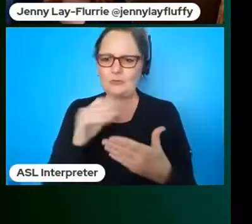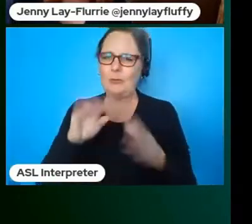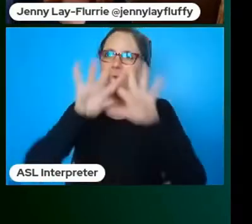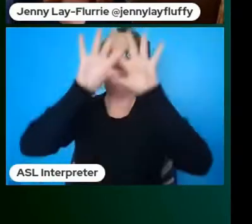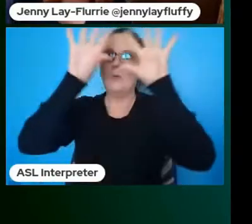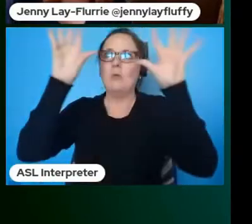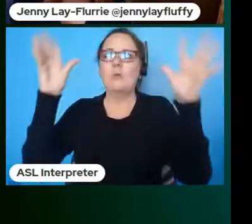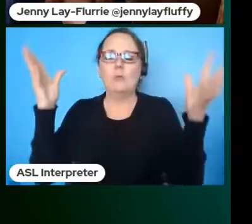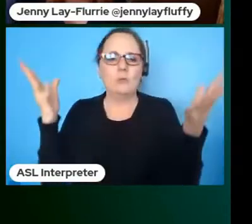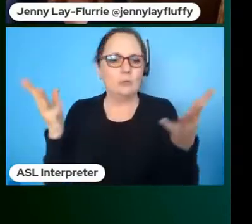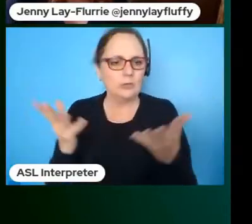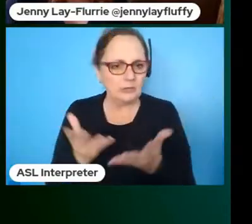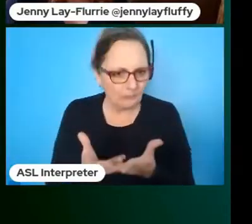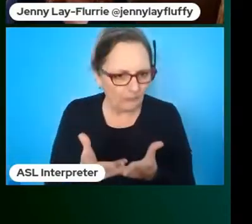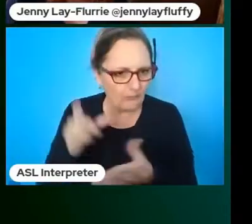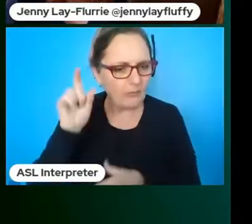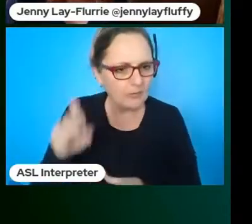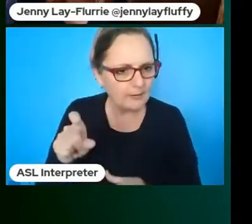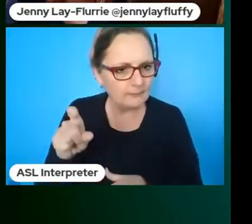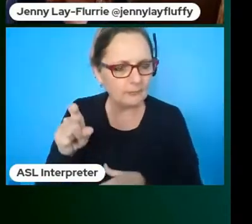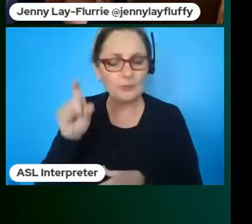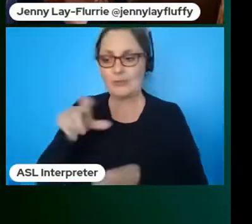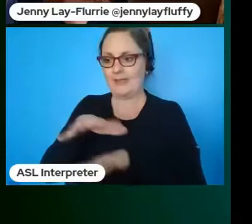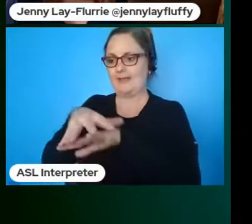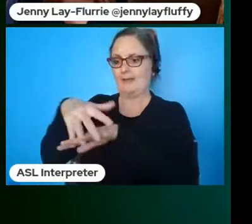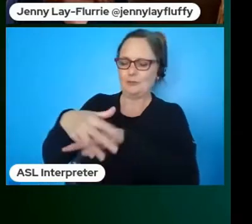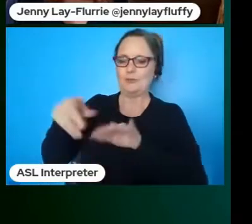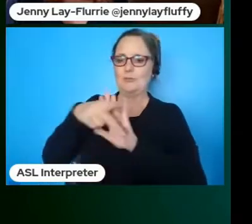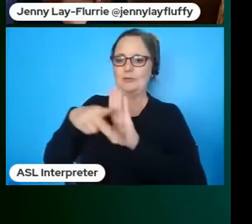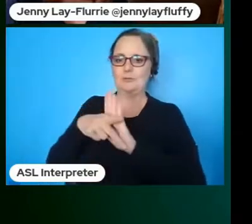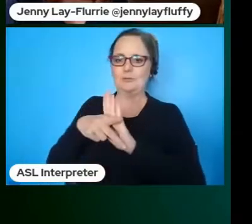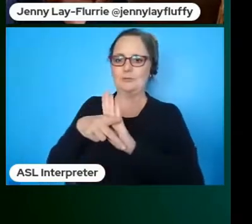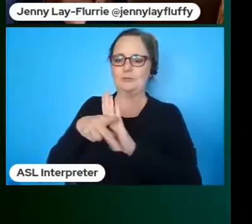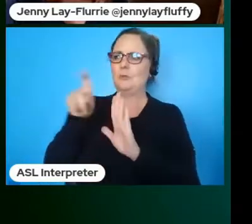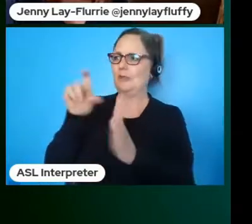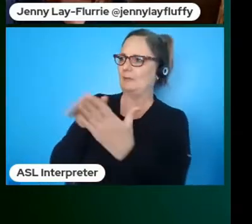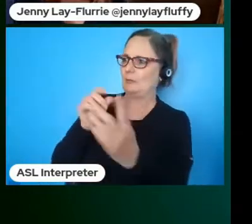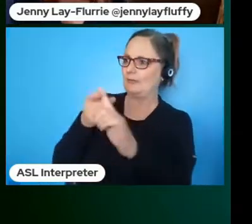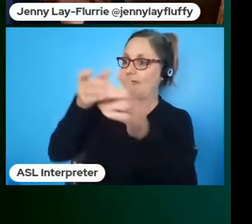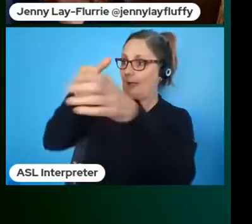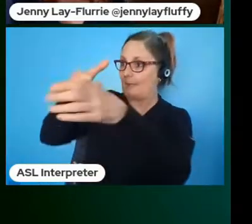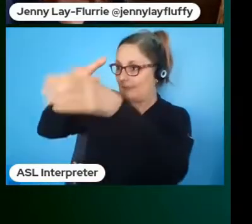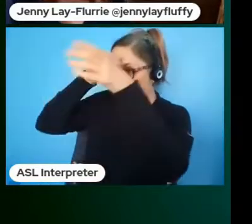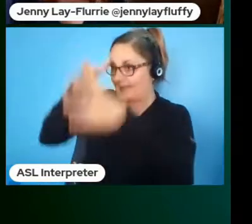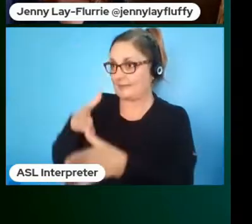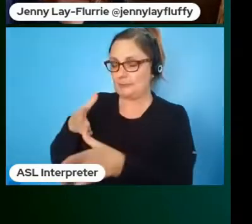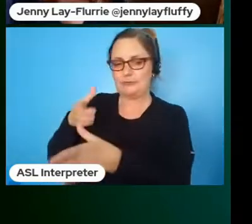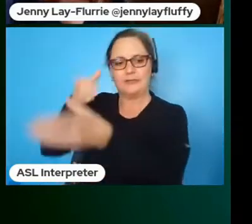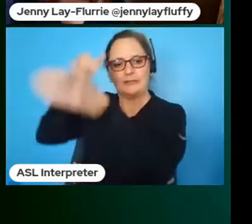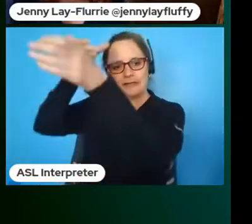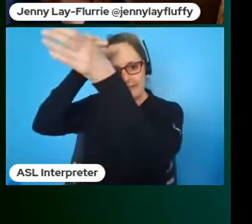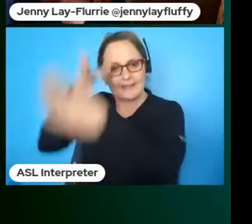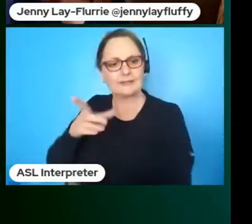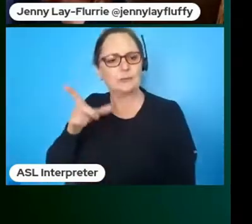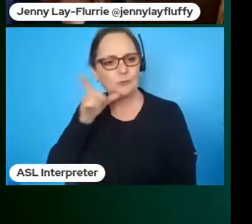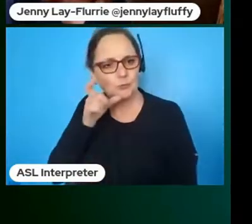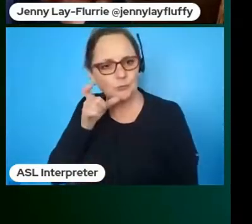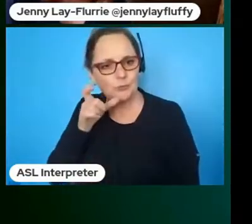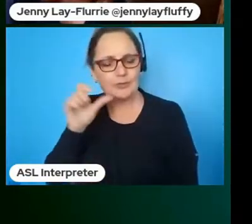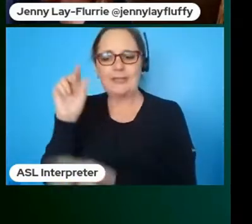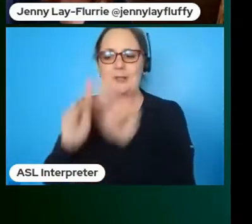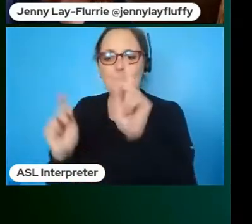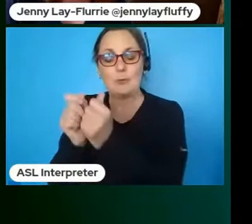those principles to ensure that we were learning from the experts who are people with disabilities employees customers